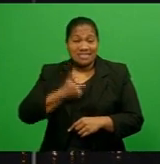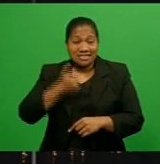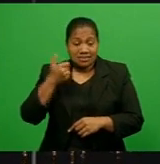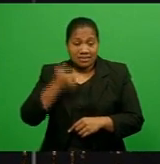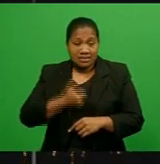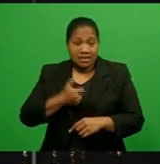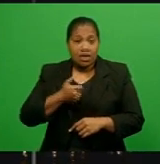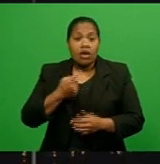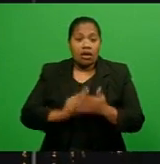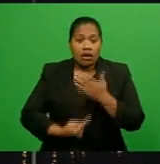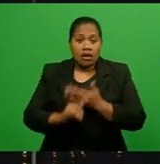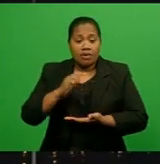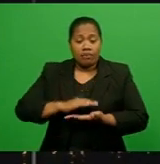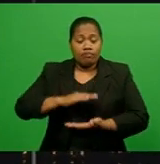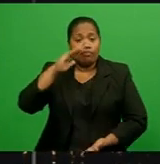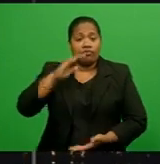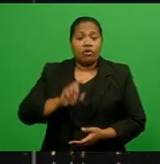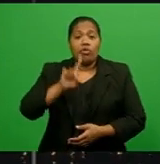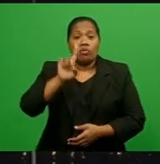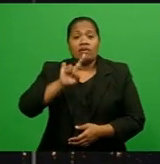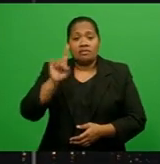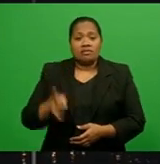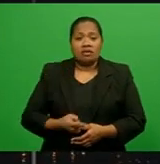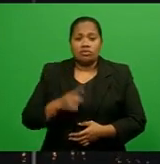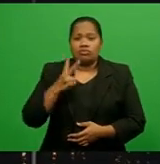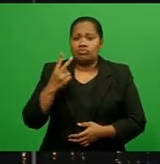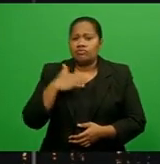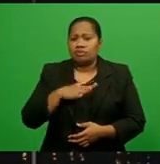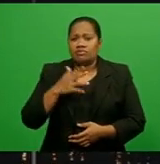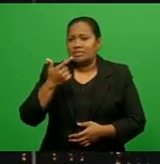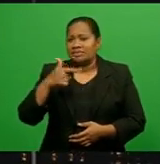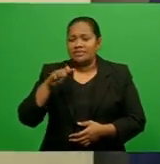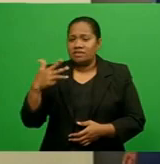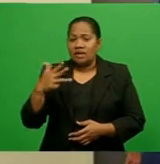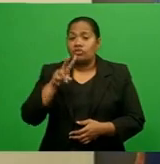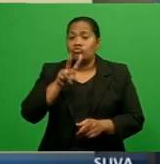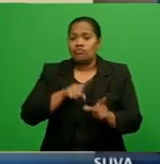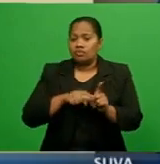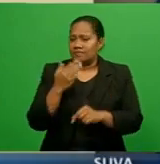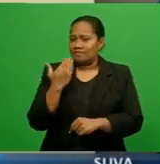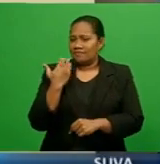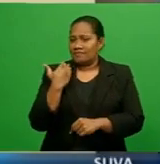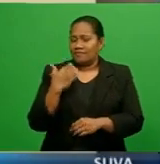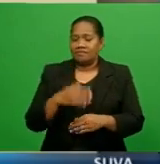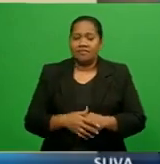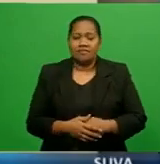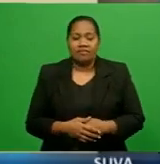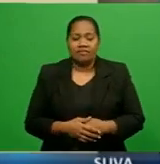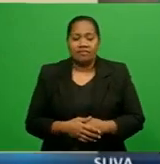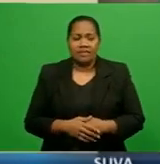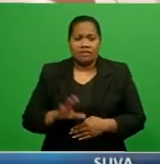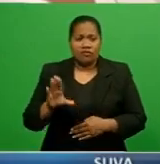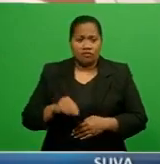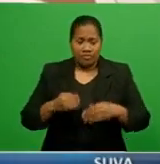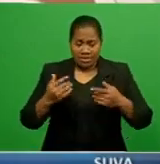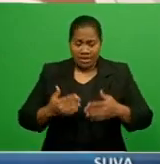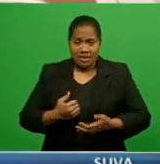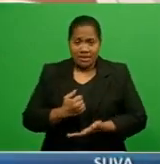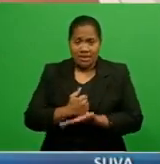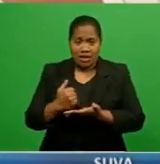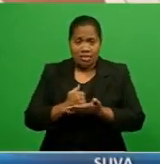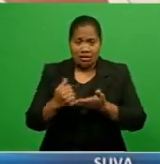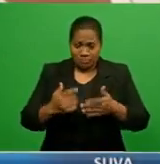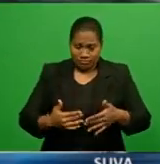rose to 1,279 two years ago. Out of the figure highlighted by Dr. Fong,